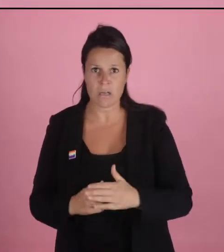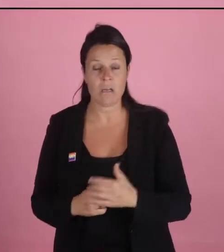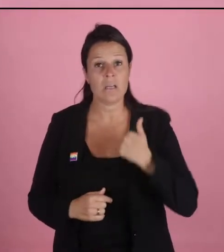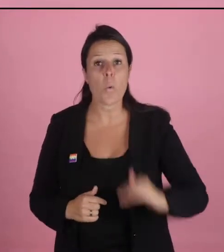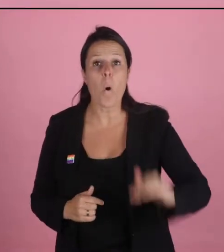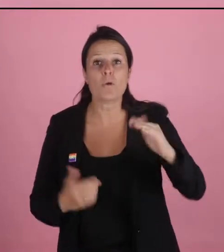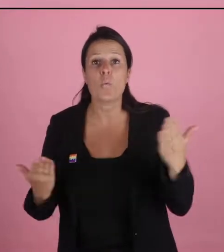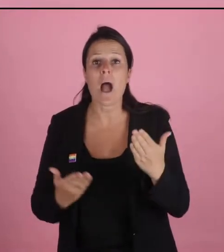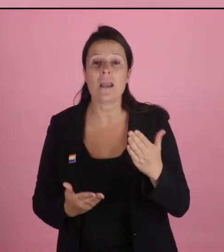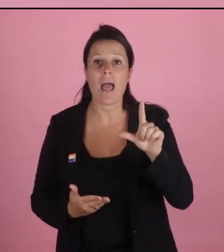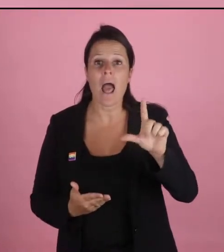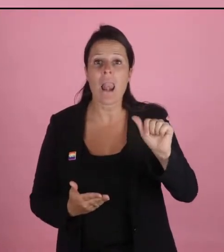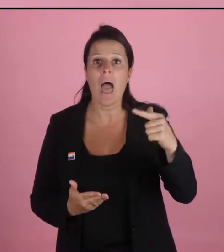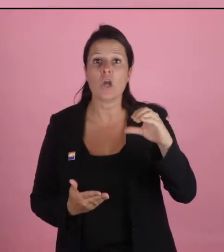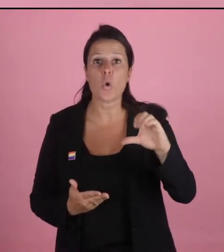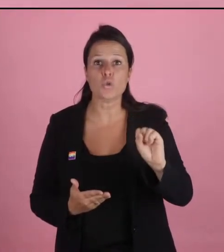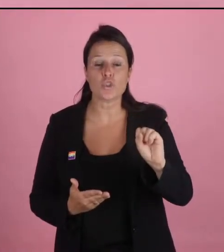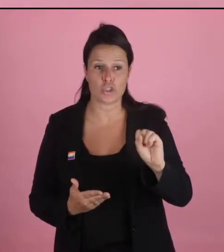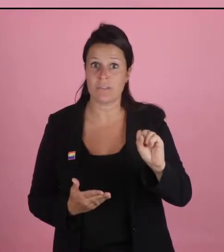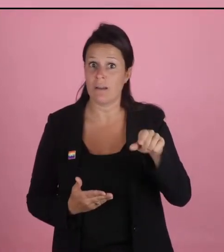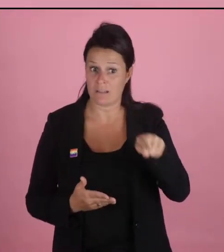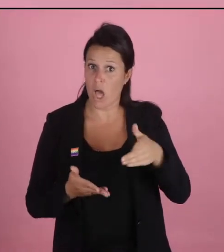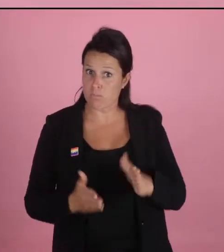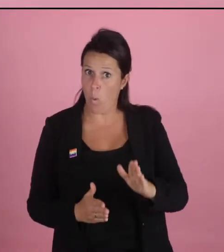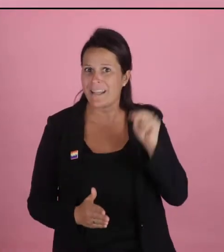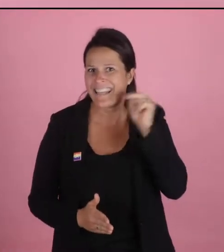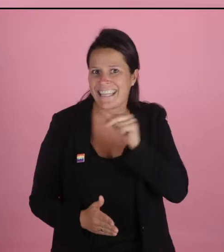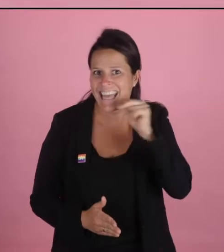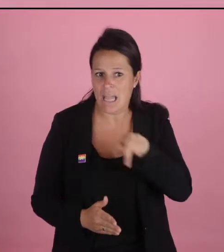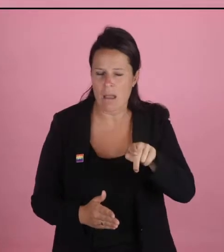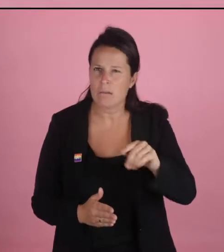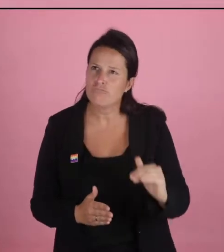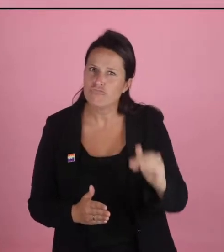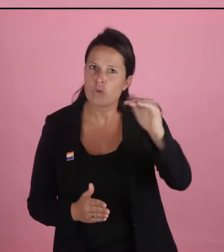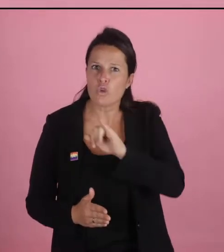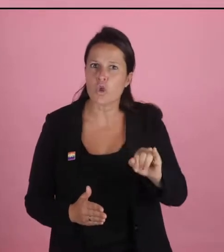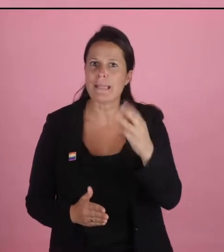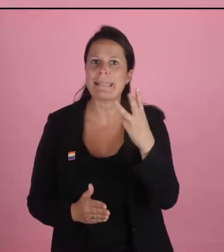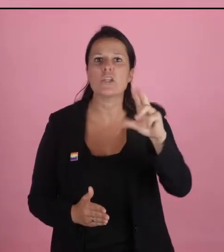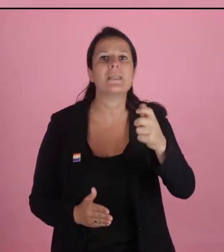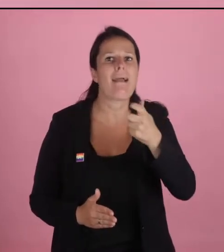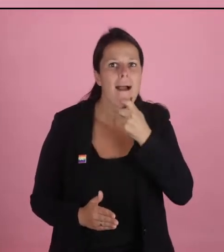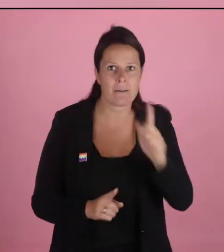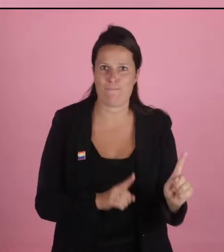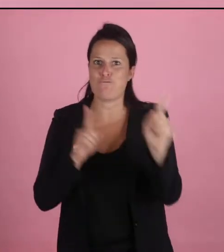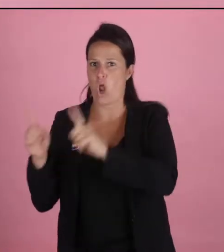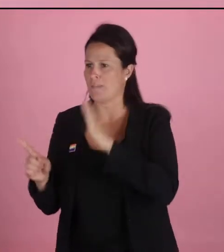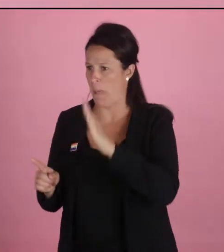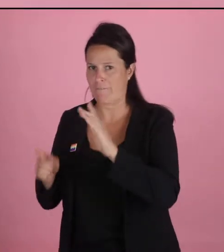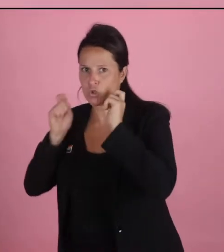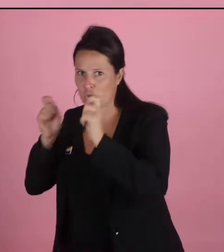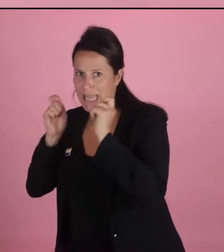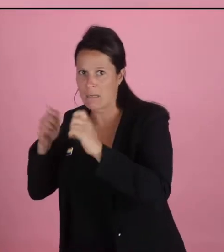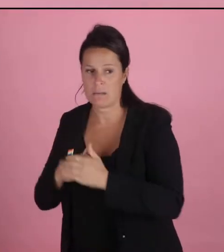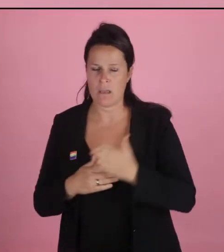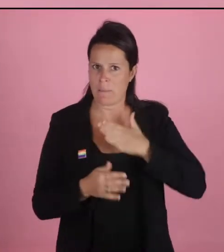grudges towards each other. I grew up in Lagos, Nigeria. I was born in Lagos, and I lived there until when I was 23, when